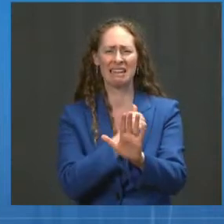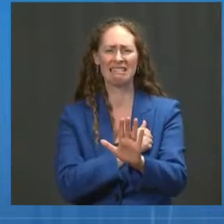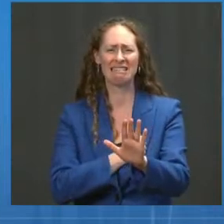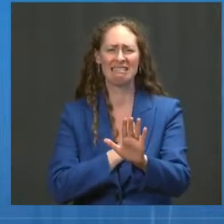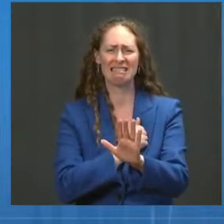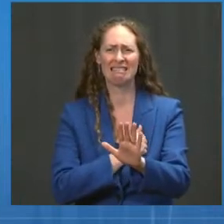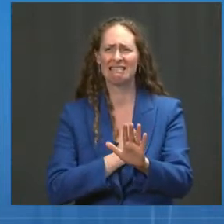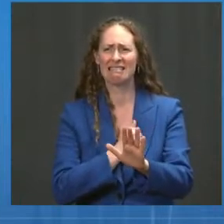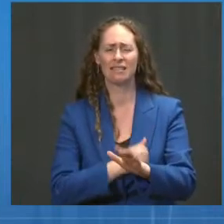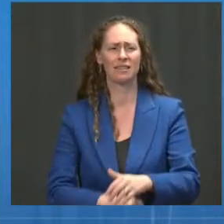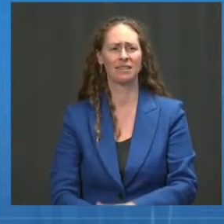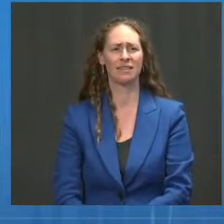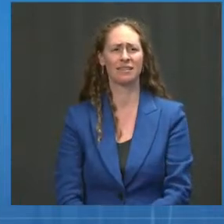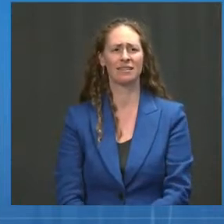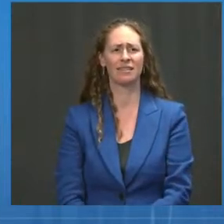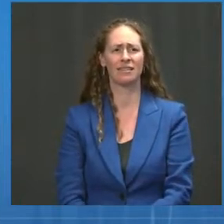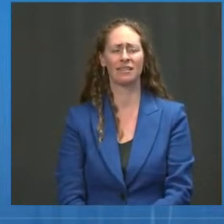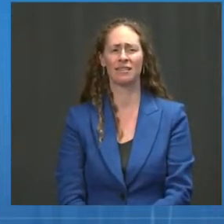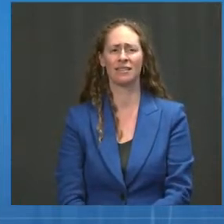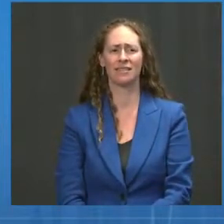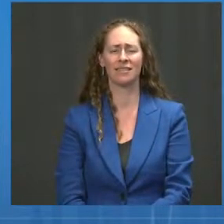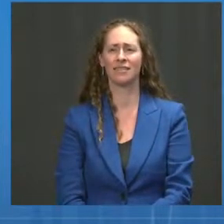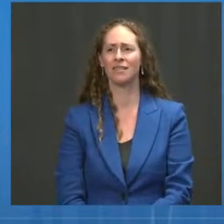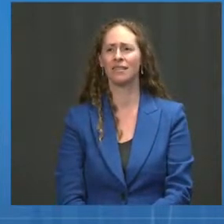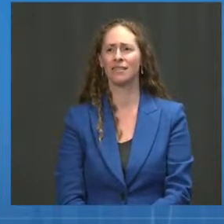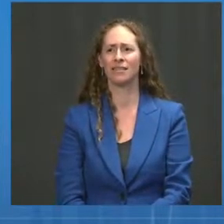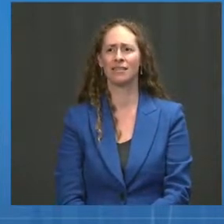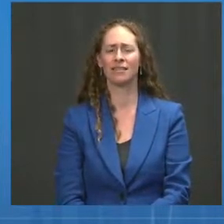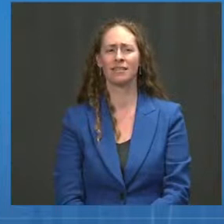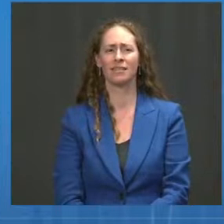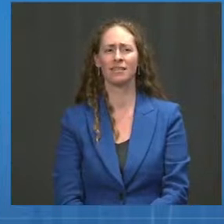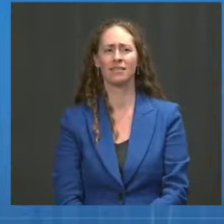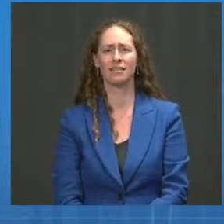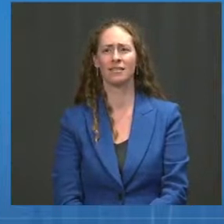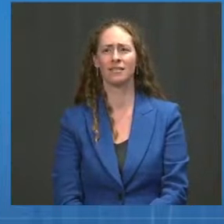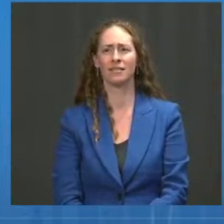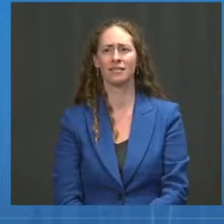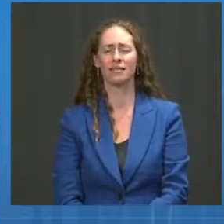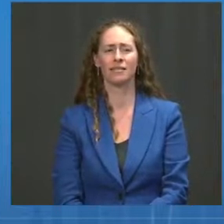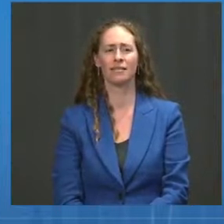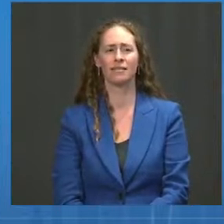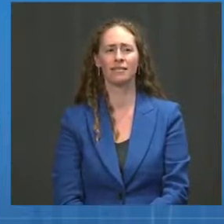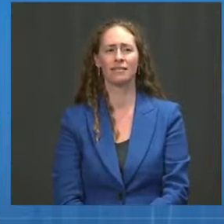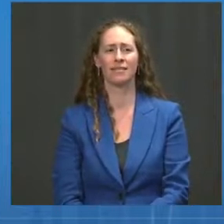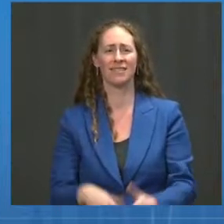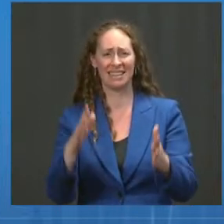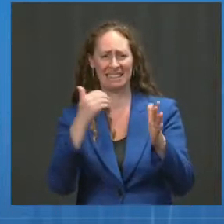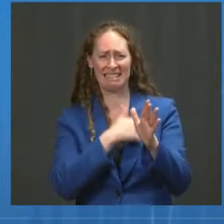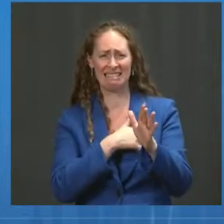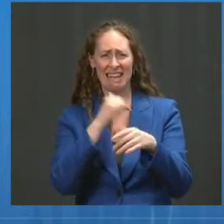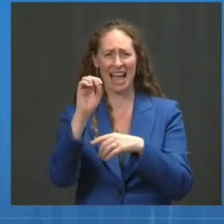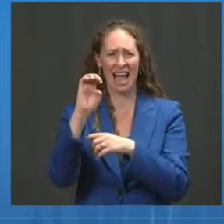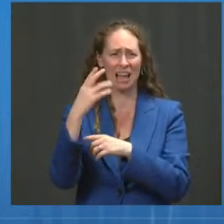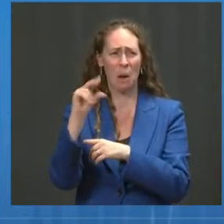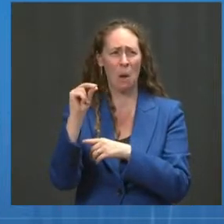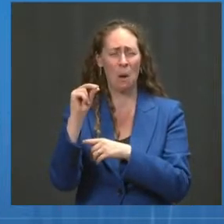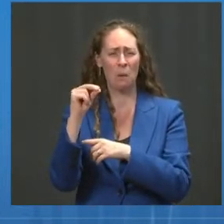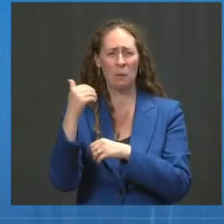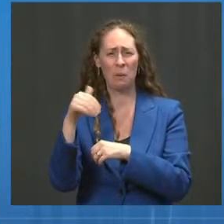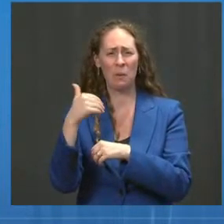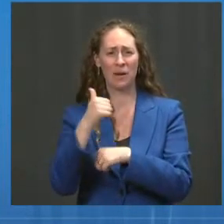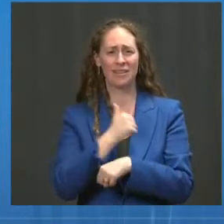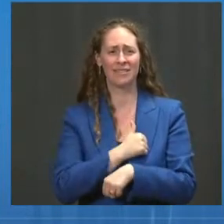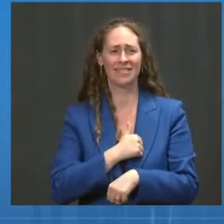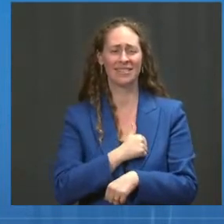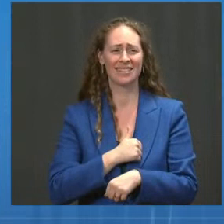I found myself in a meat nightmare. You've got a bit of an echo. Go ahead, please. Okay. Sorry